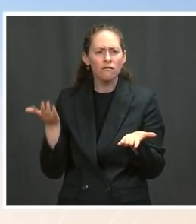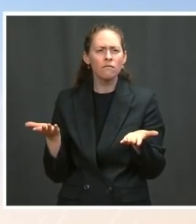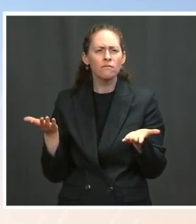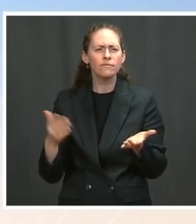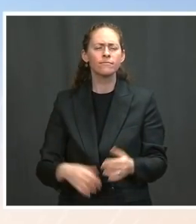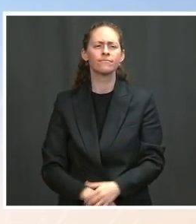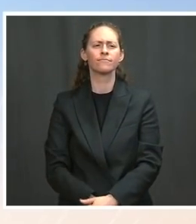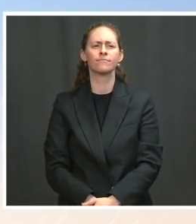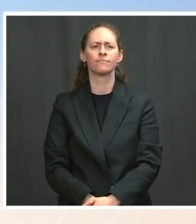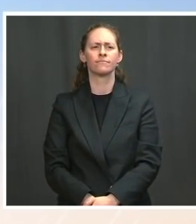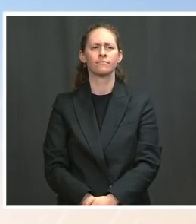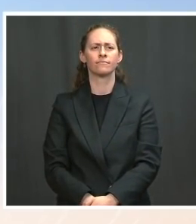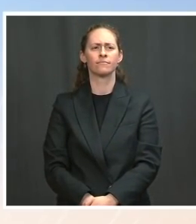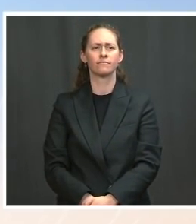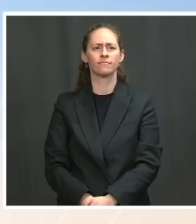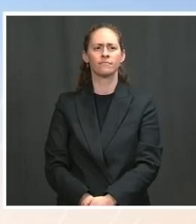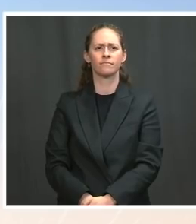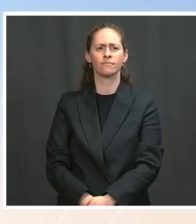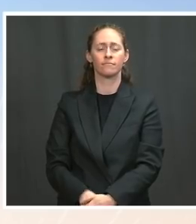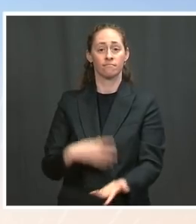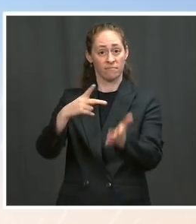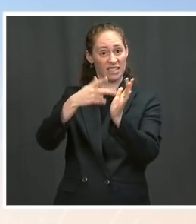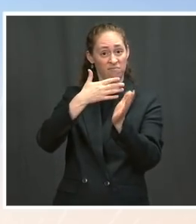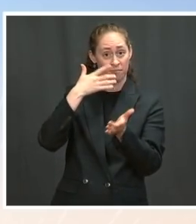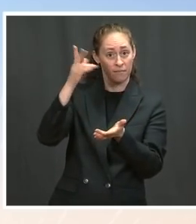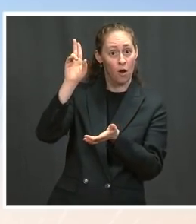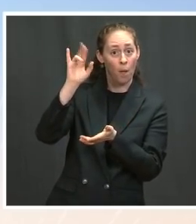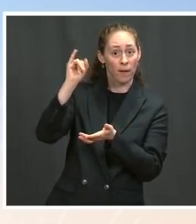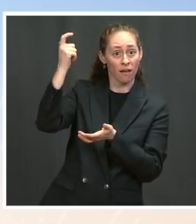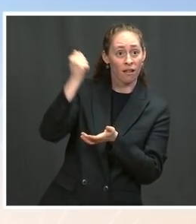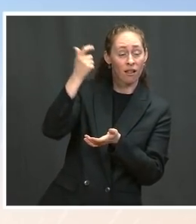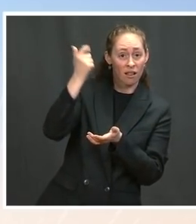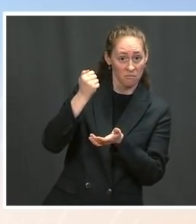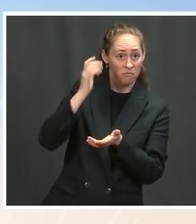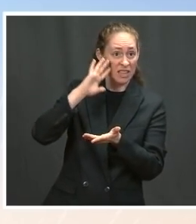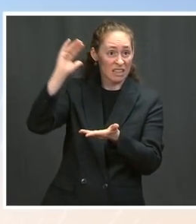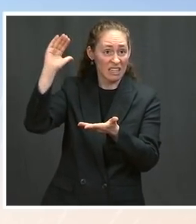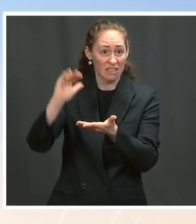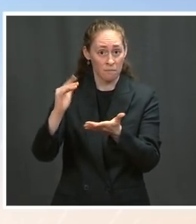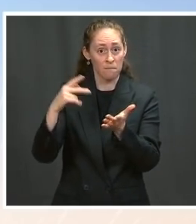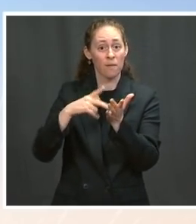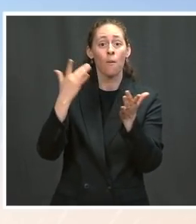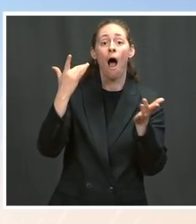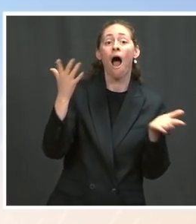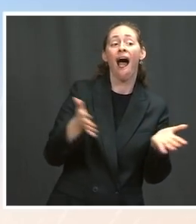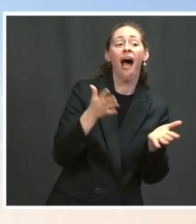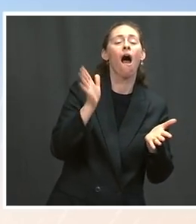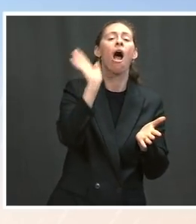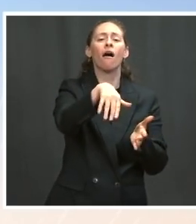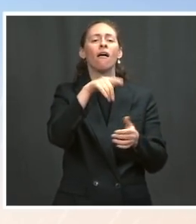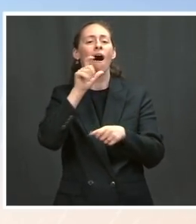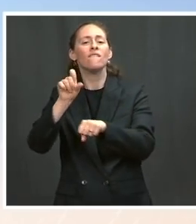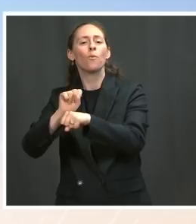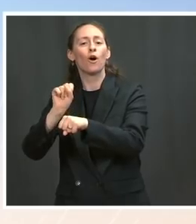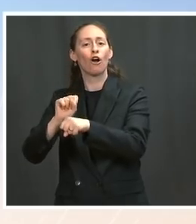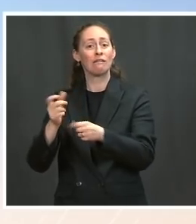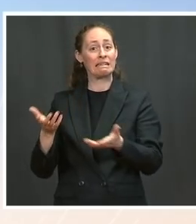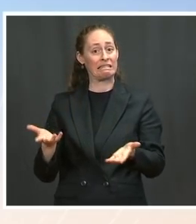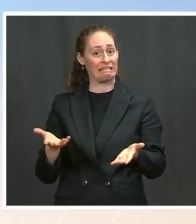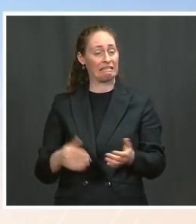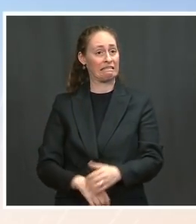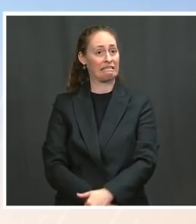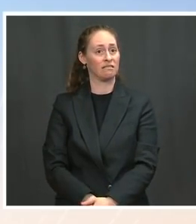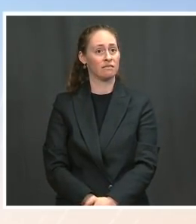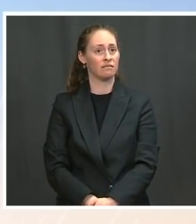So, first of all, I'd note that the jobs report is a little bit stronger than the headline numbers might suggest on the